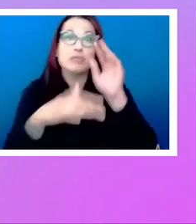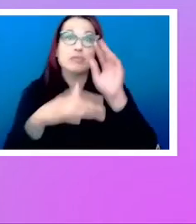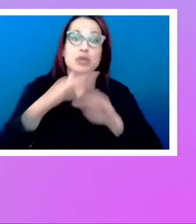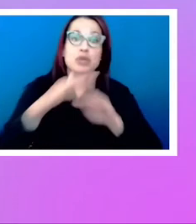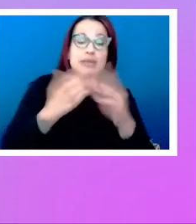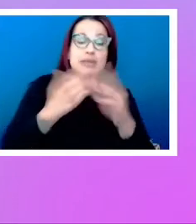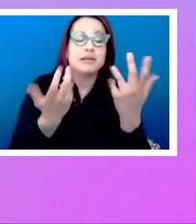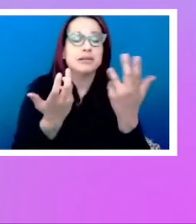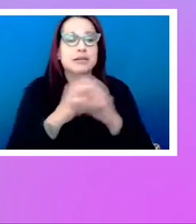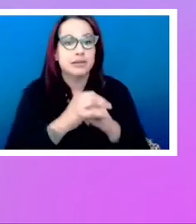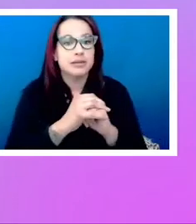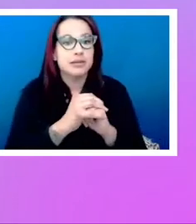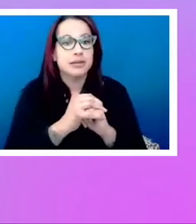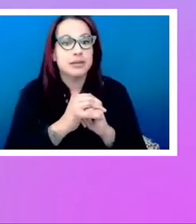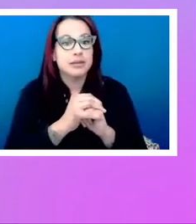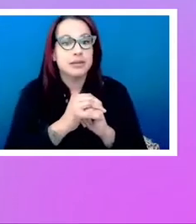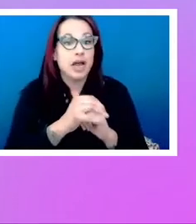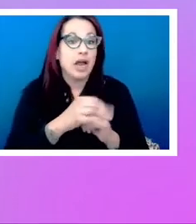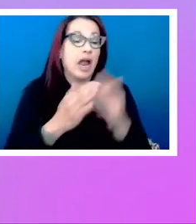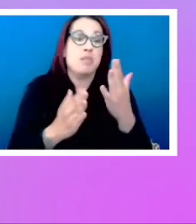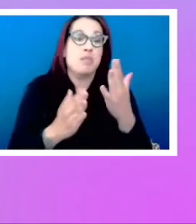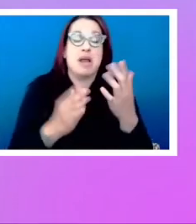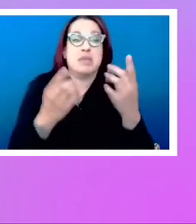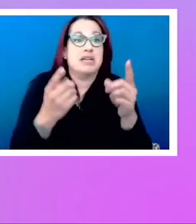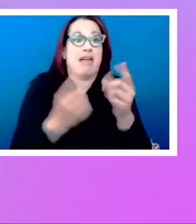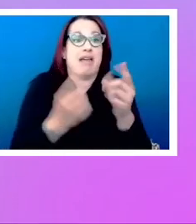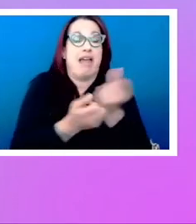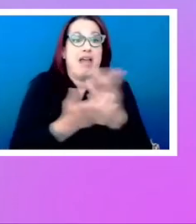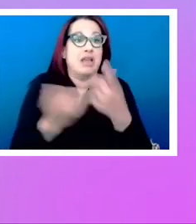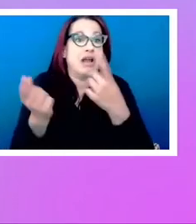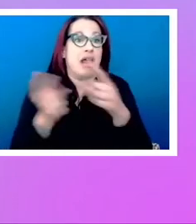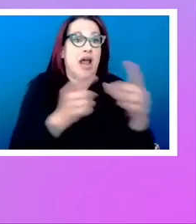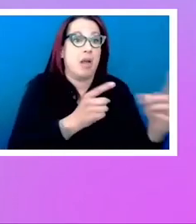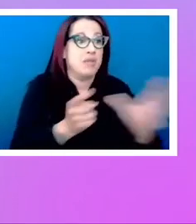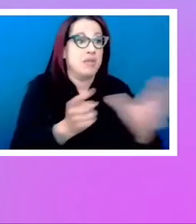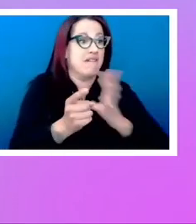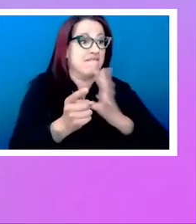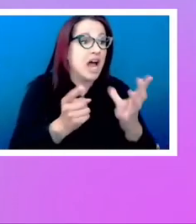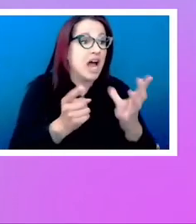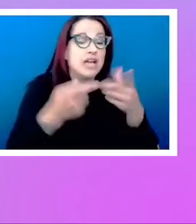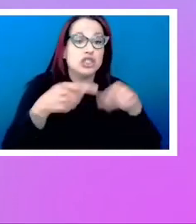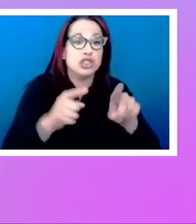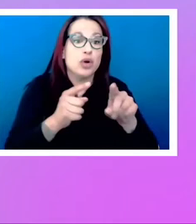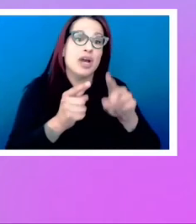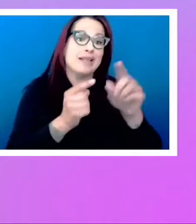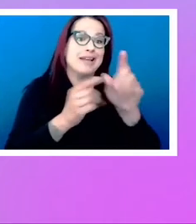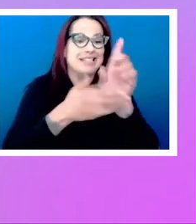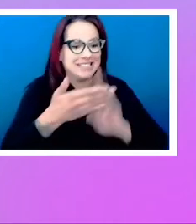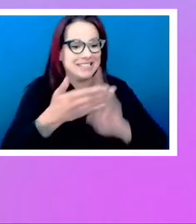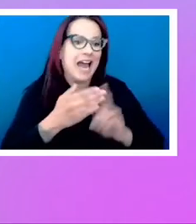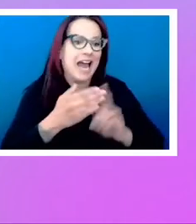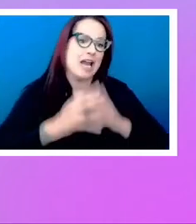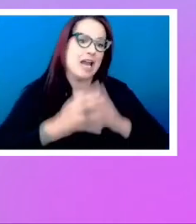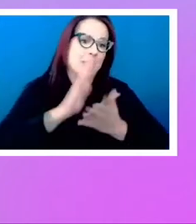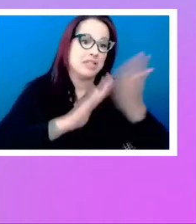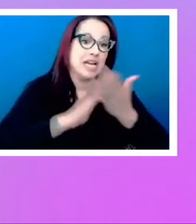or weren't thought about in the implementation, or perhaps just bugs. And we'll be talking about a bit of that later today.